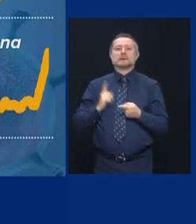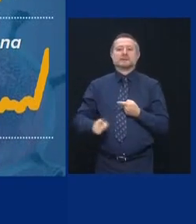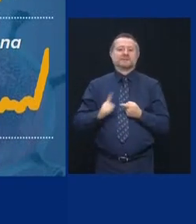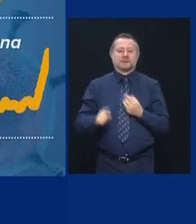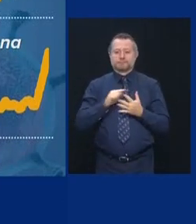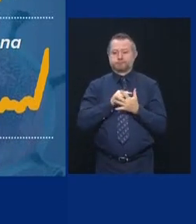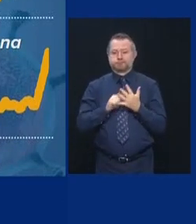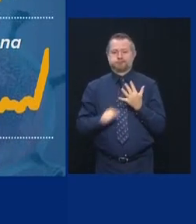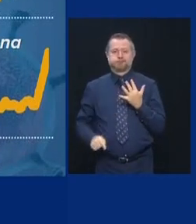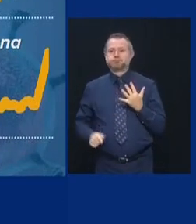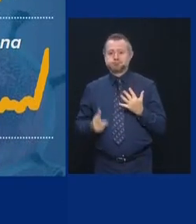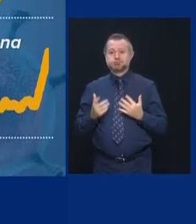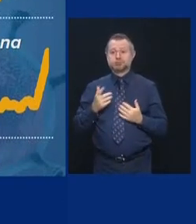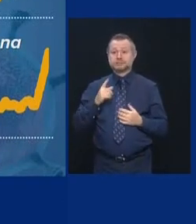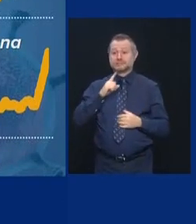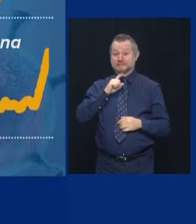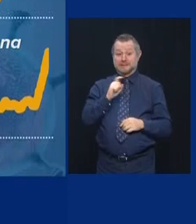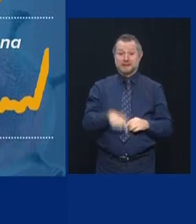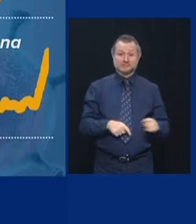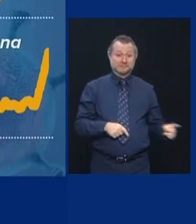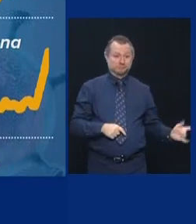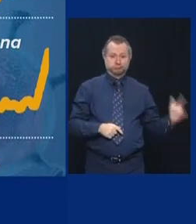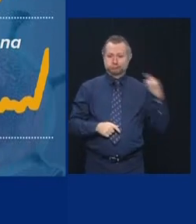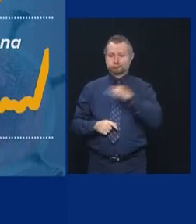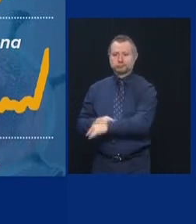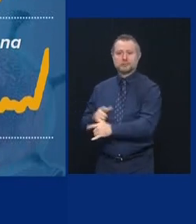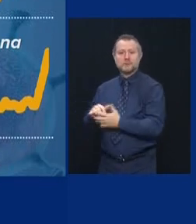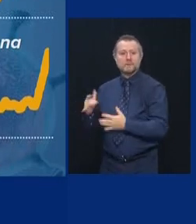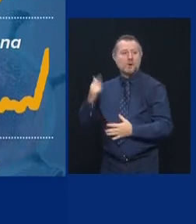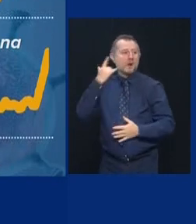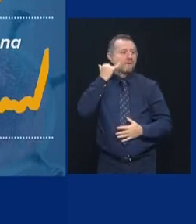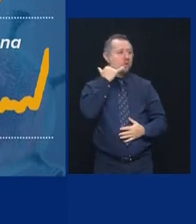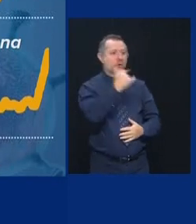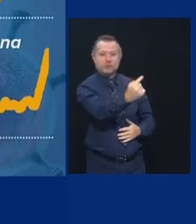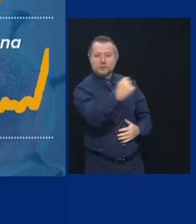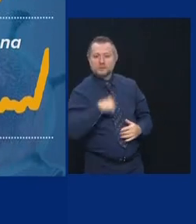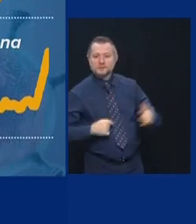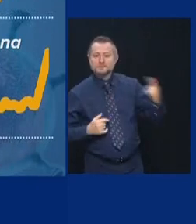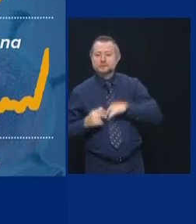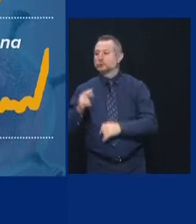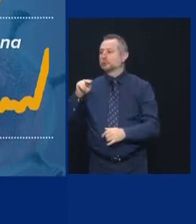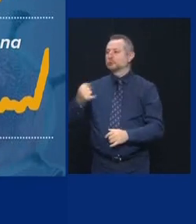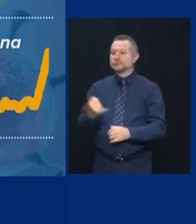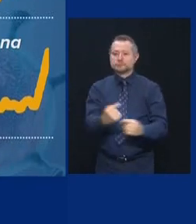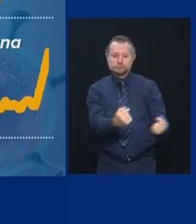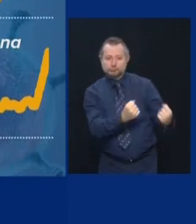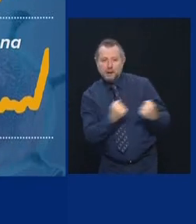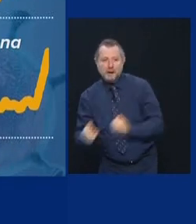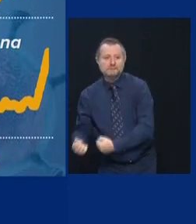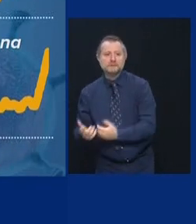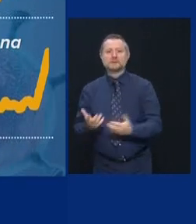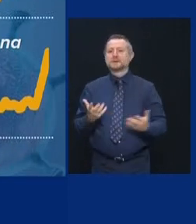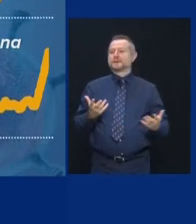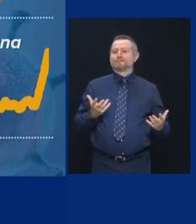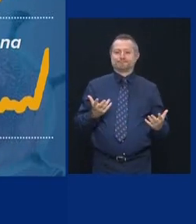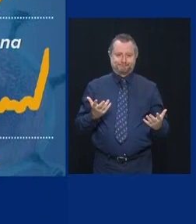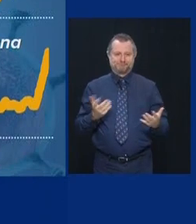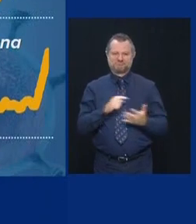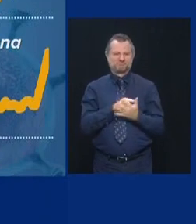People in Texas are coming in. People in California are coming in. People in New Jersey are coming in. So